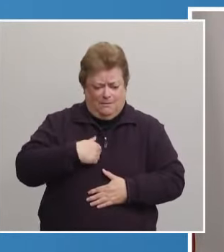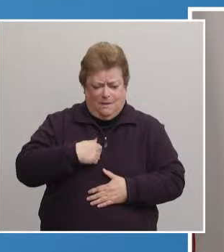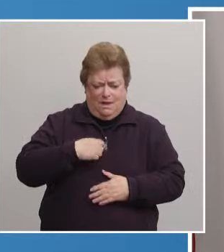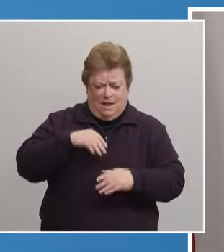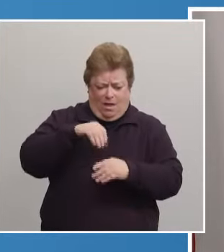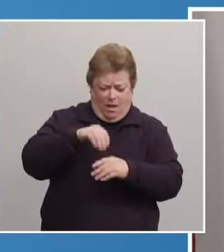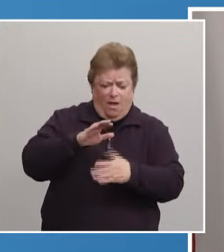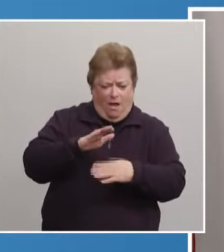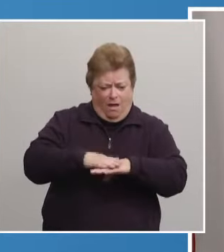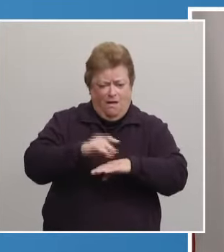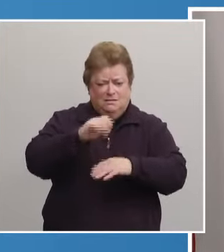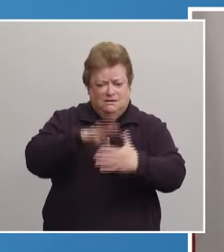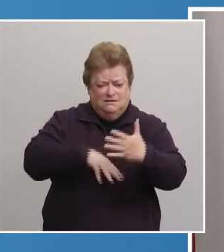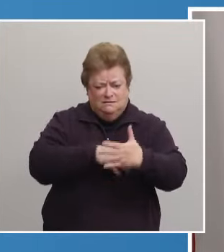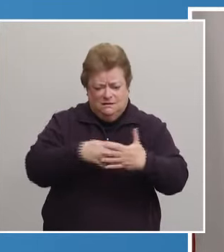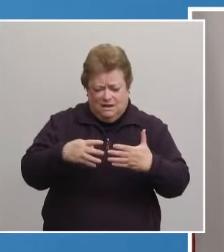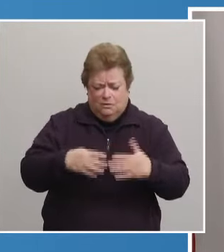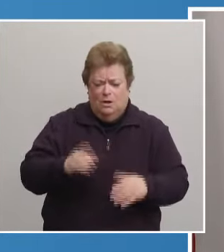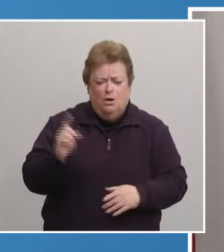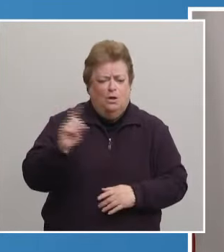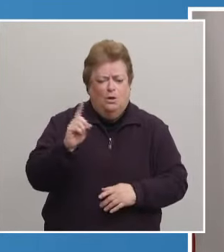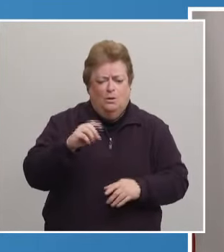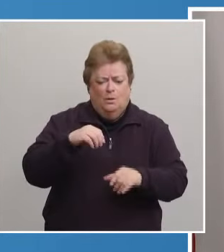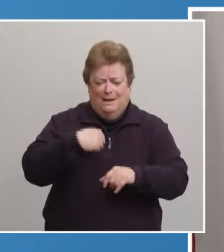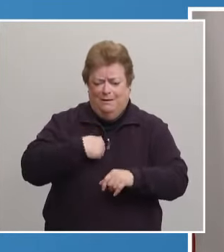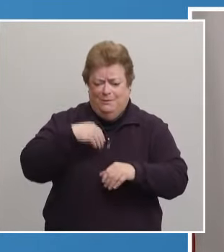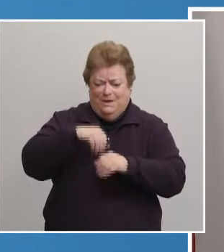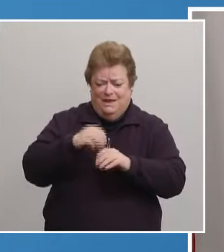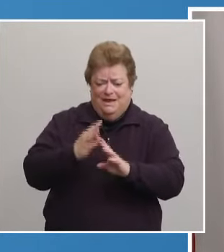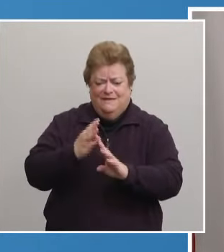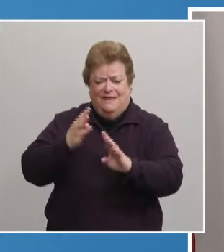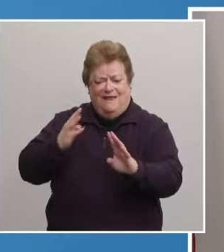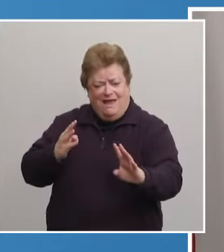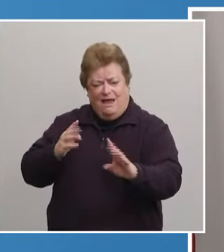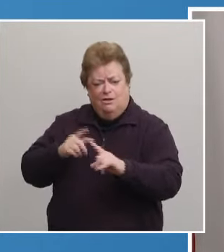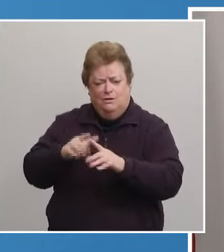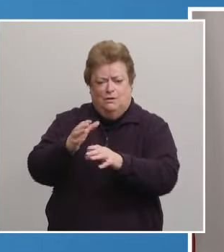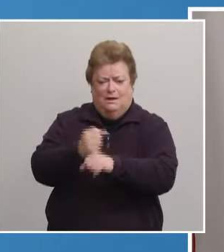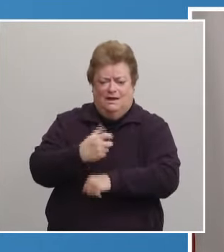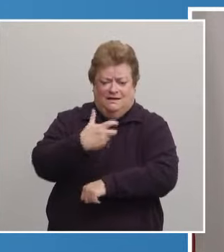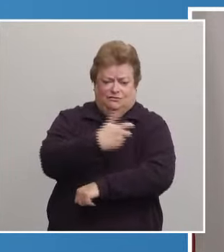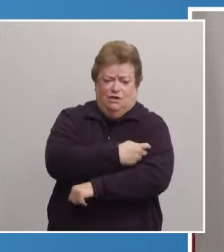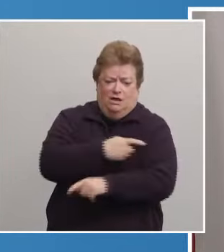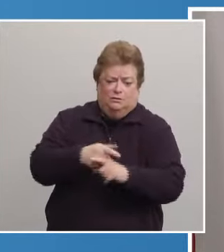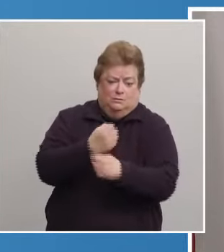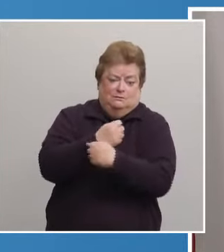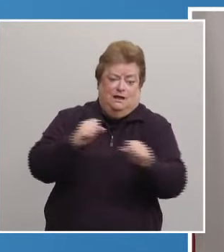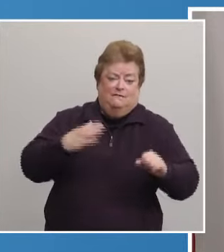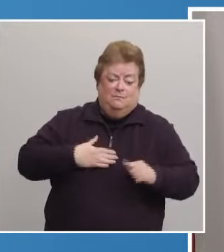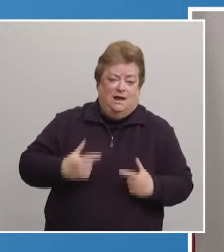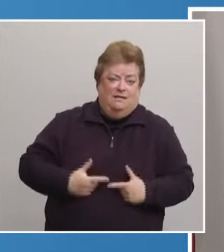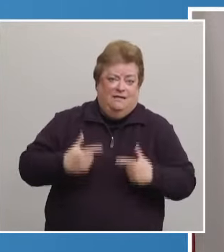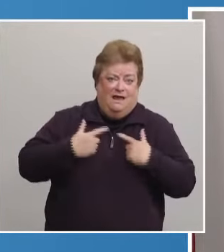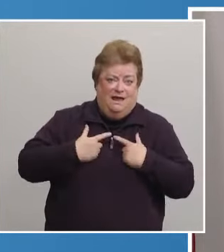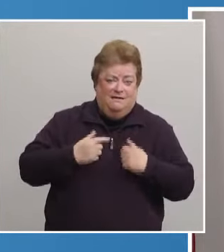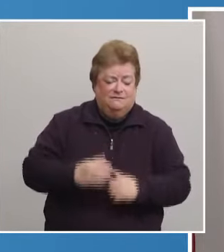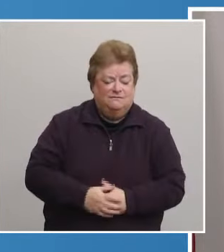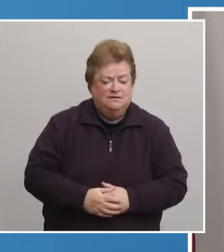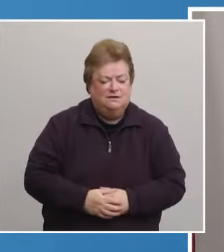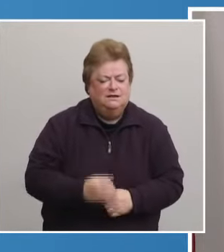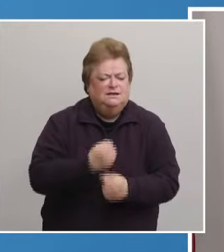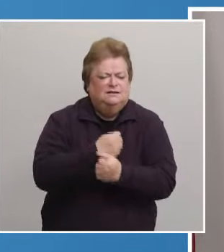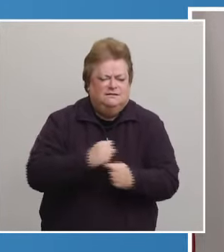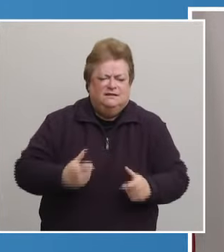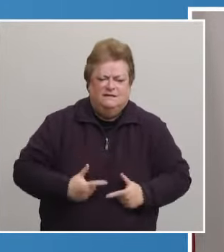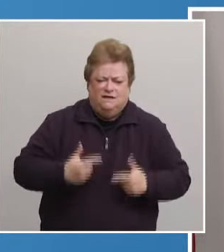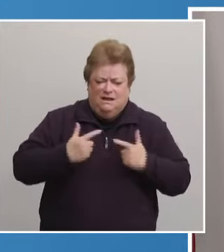People want to know where they are in the line for a shot that could save their lives. Saving lives and preventing illness